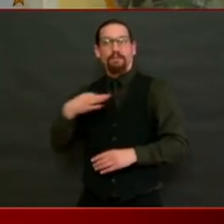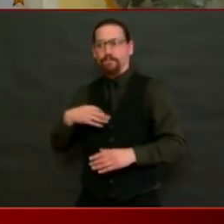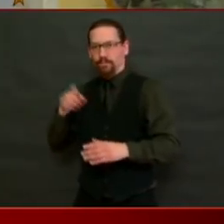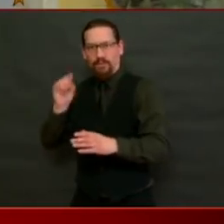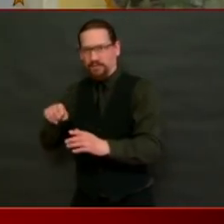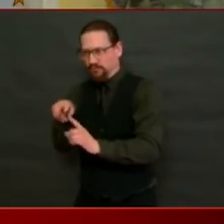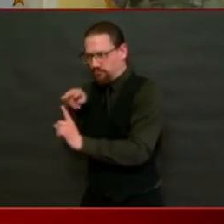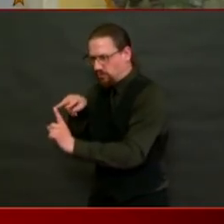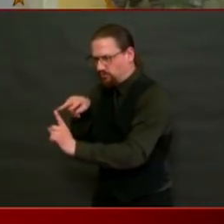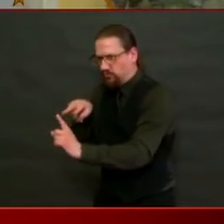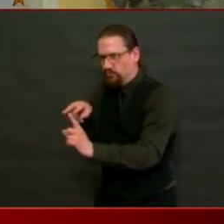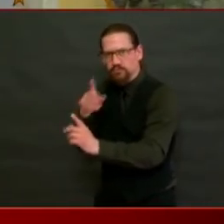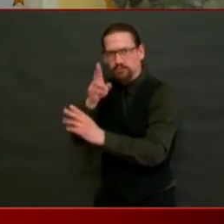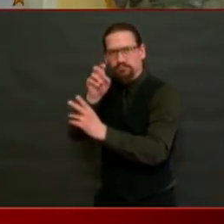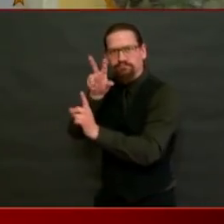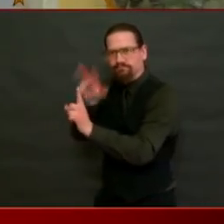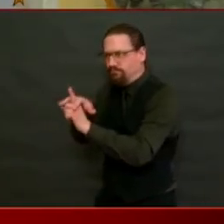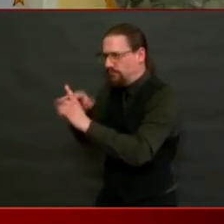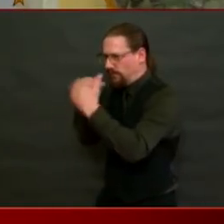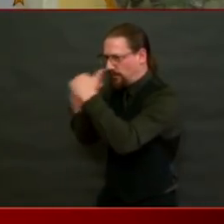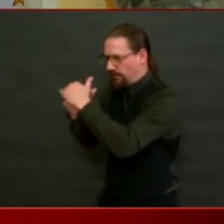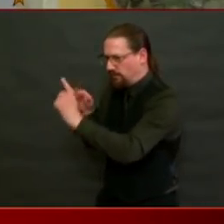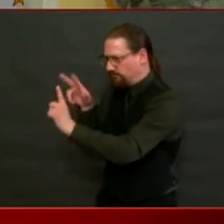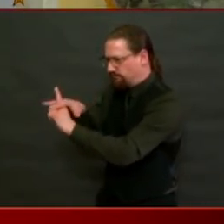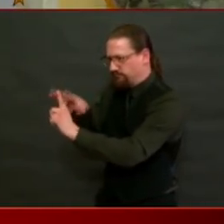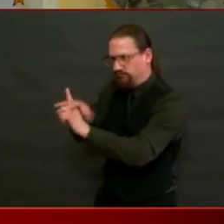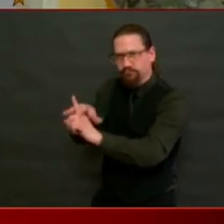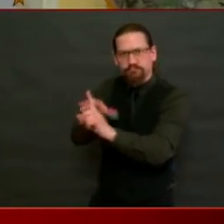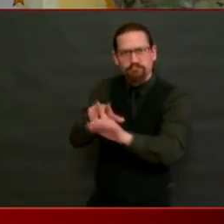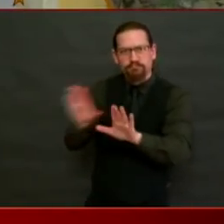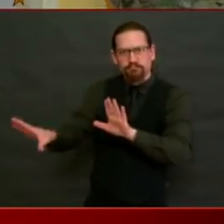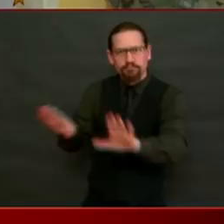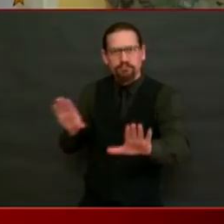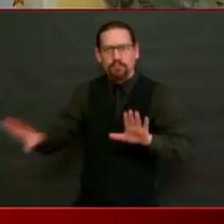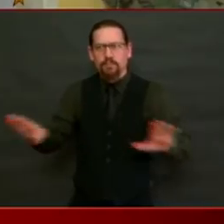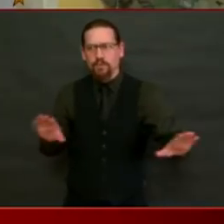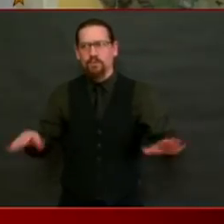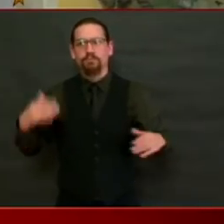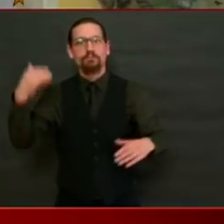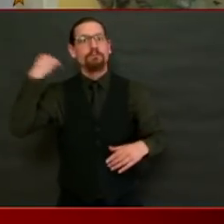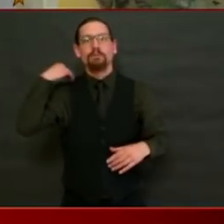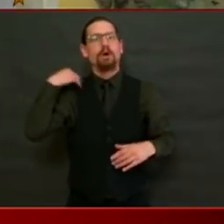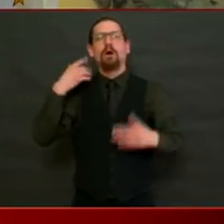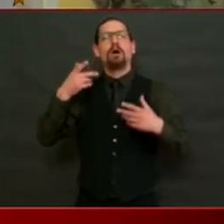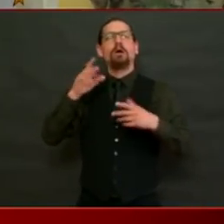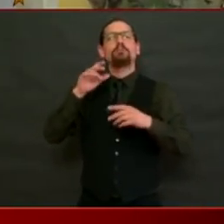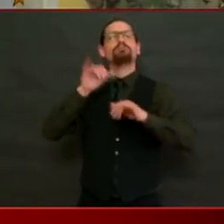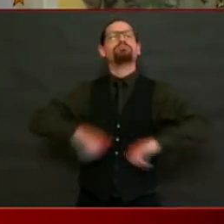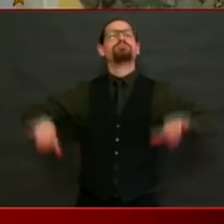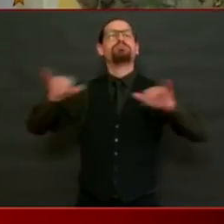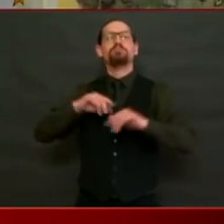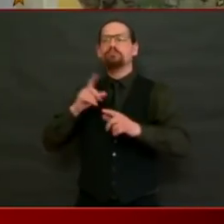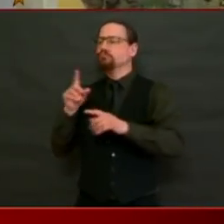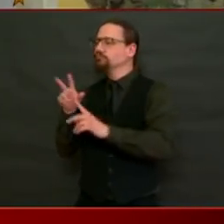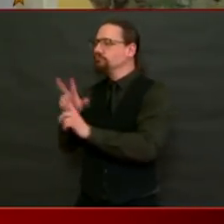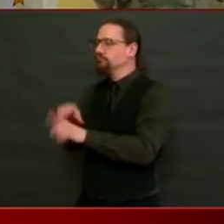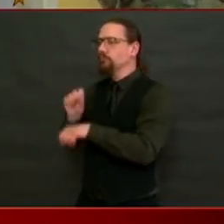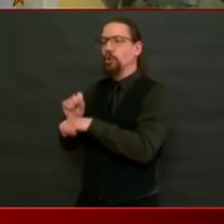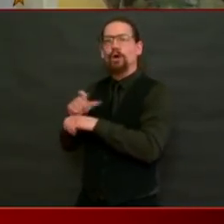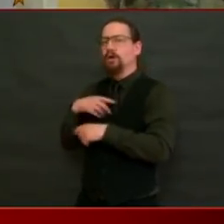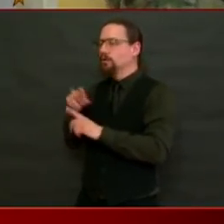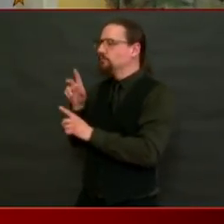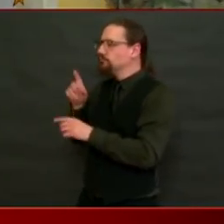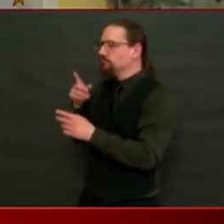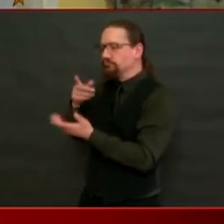important for us to be able to make the shift that I spoke of earlier, coming up with creative ways to have one staff person do the work